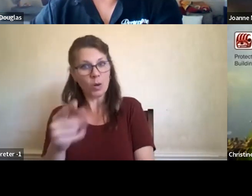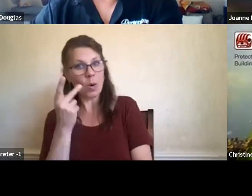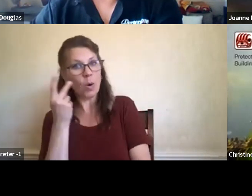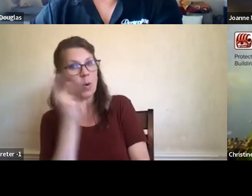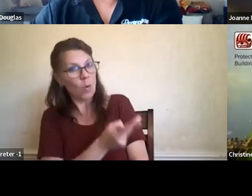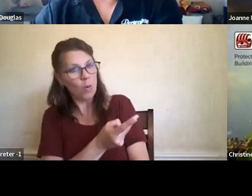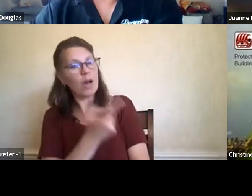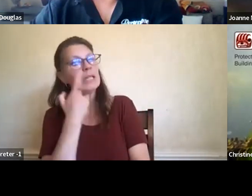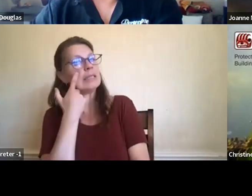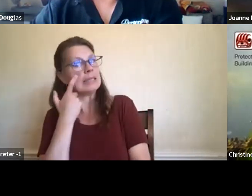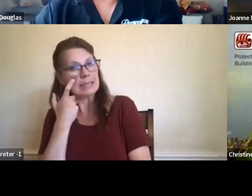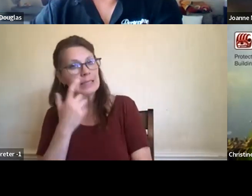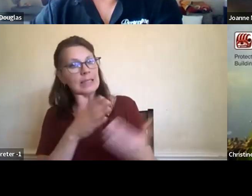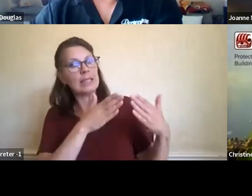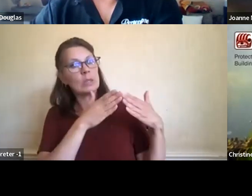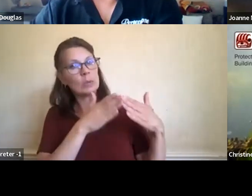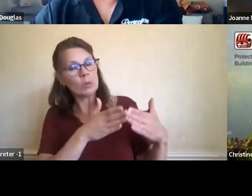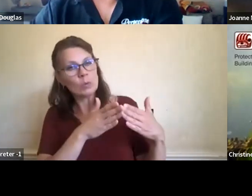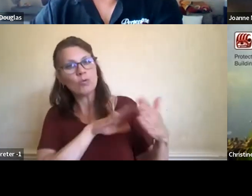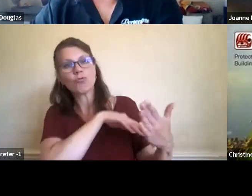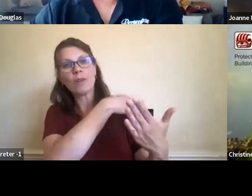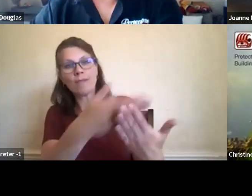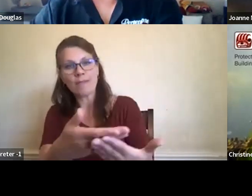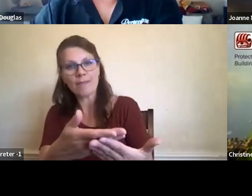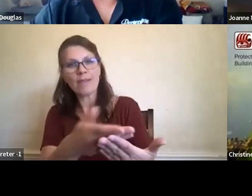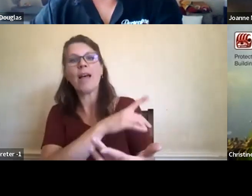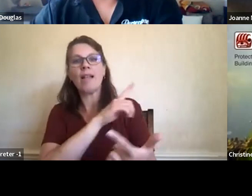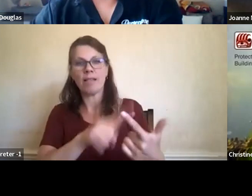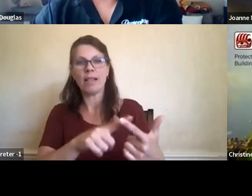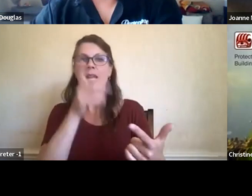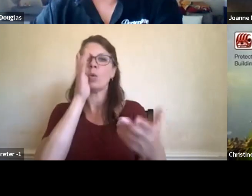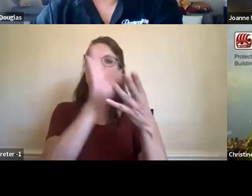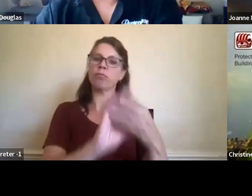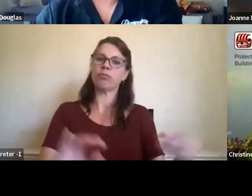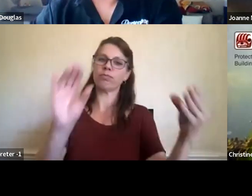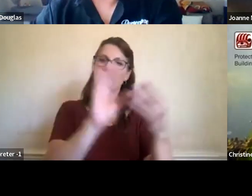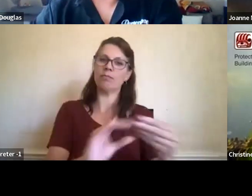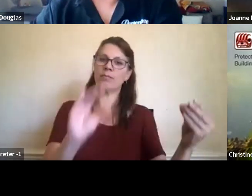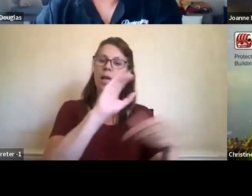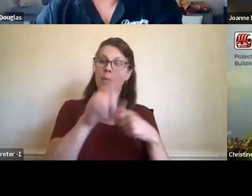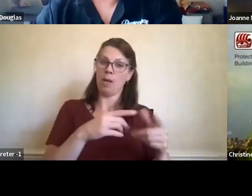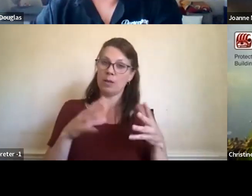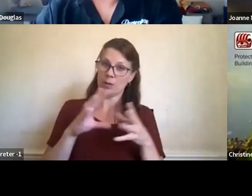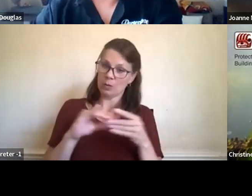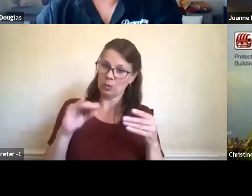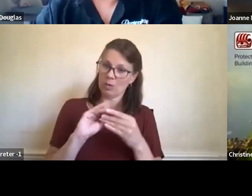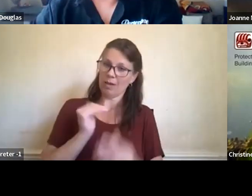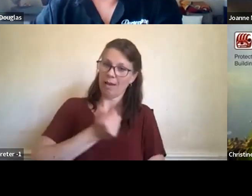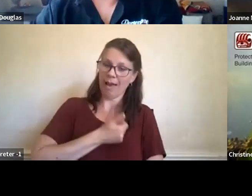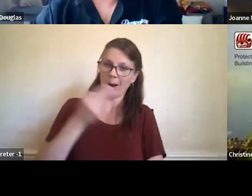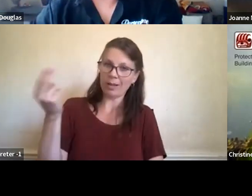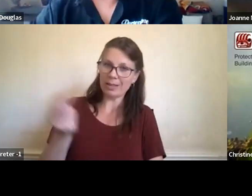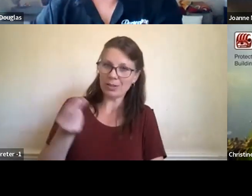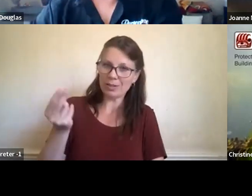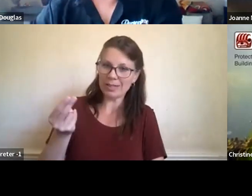that tells not only not the health story, but all of our story along this coast. As I said, I think it's really important to have